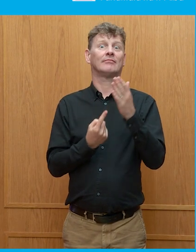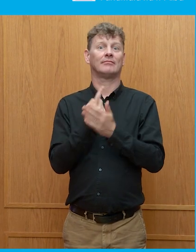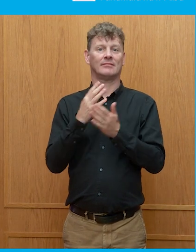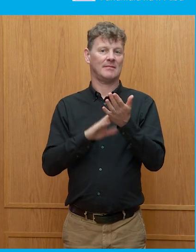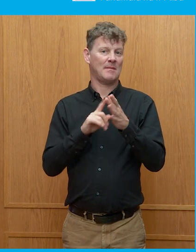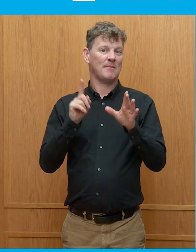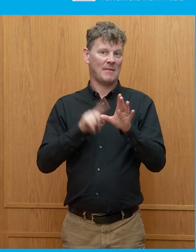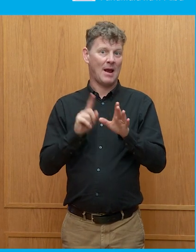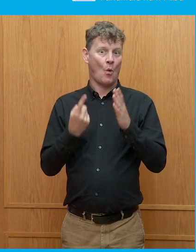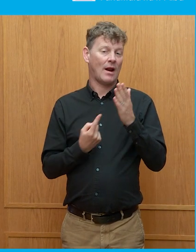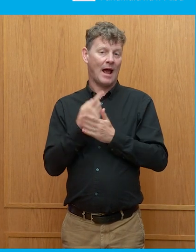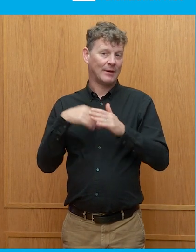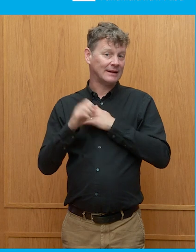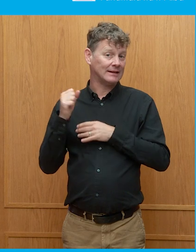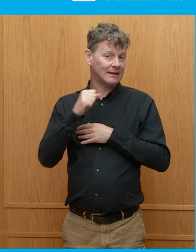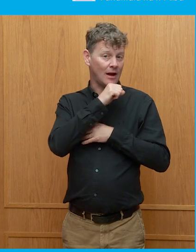parliament.